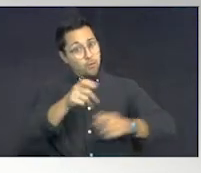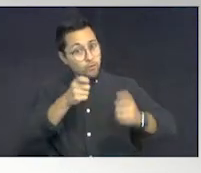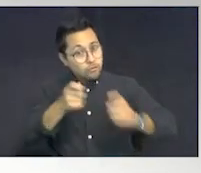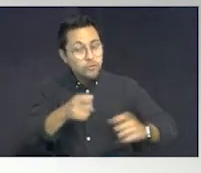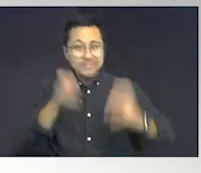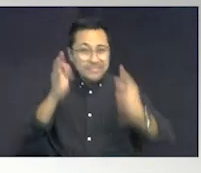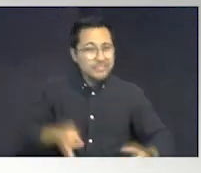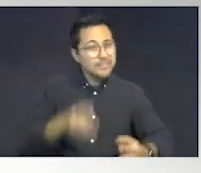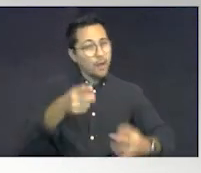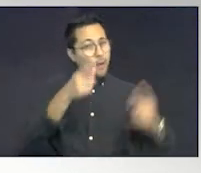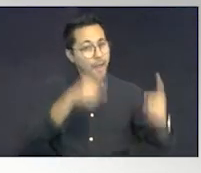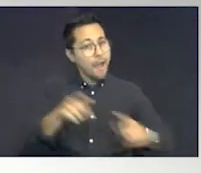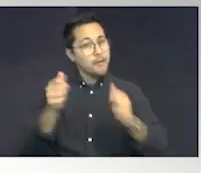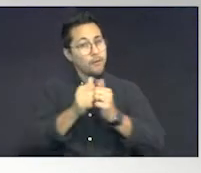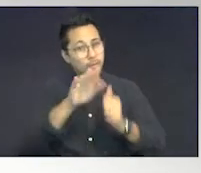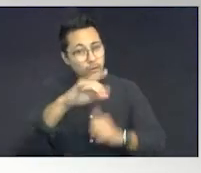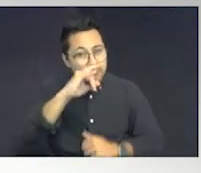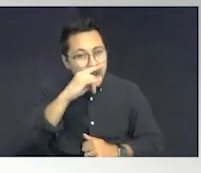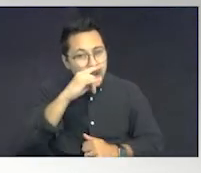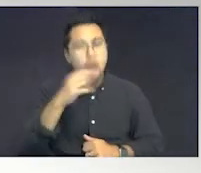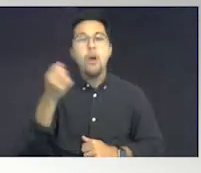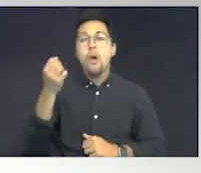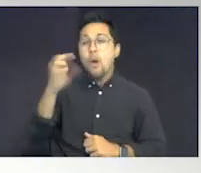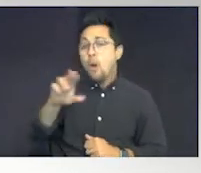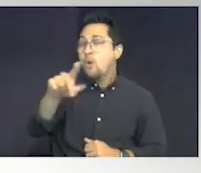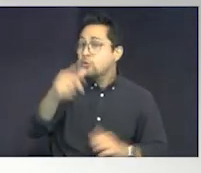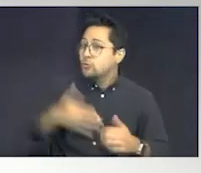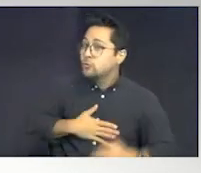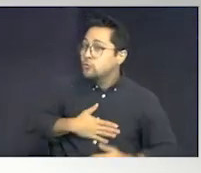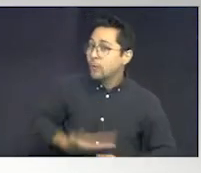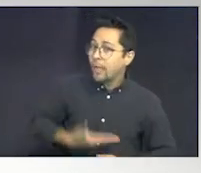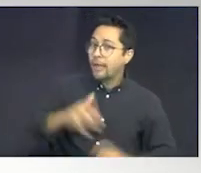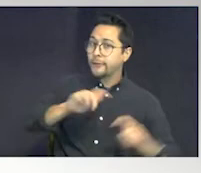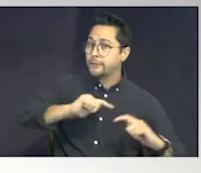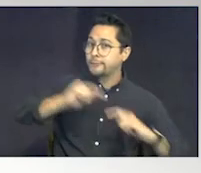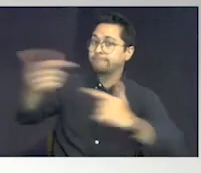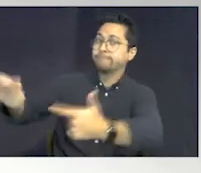what happens to your child, or are you willing to hand it over?